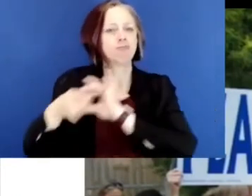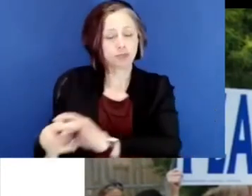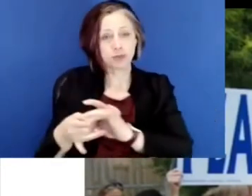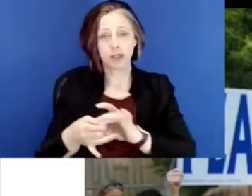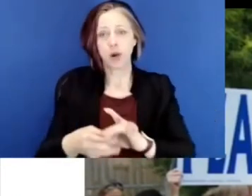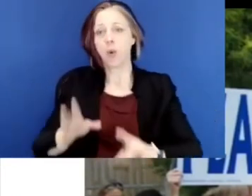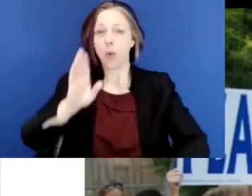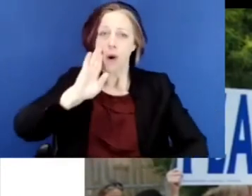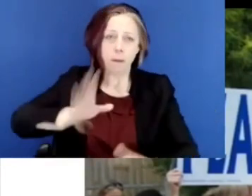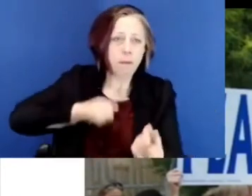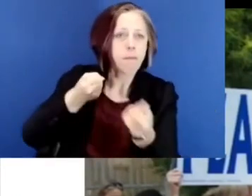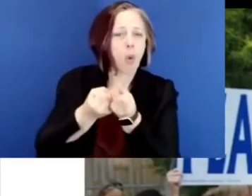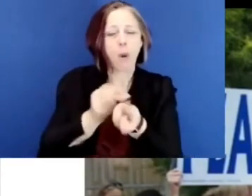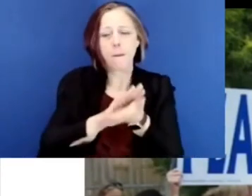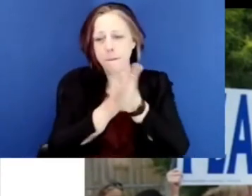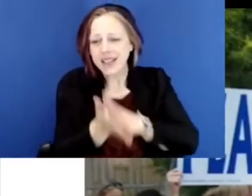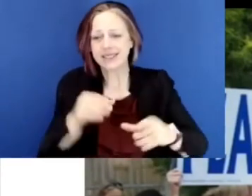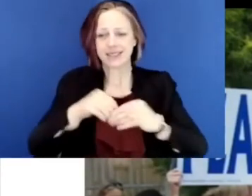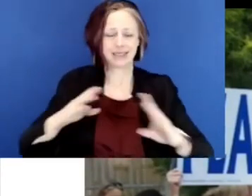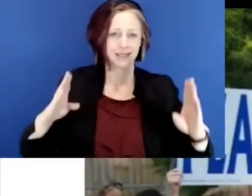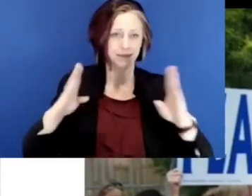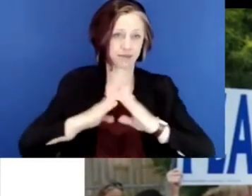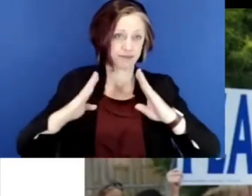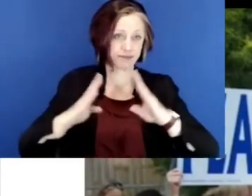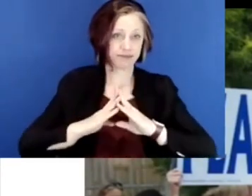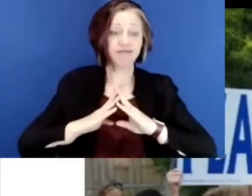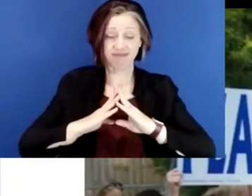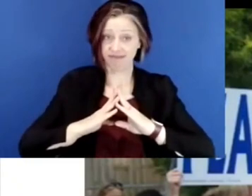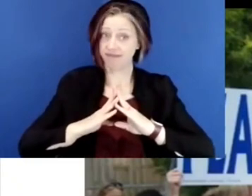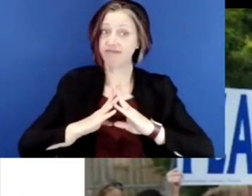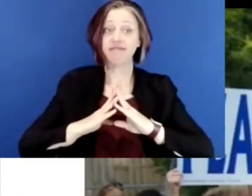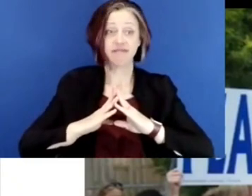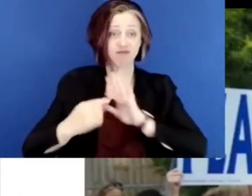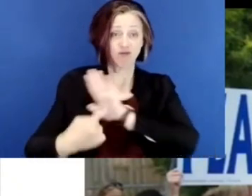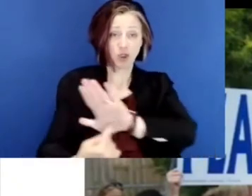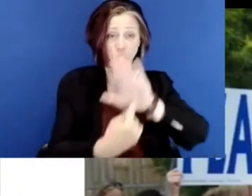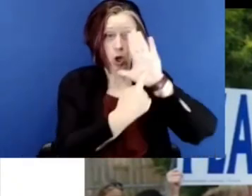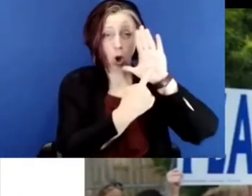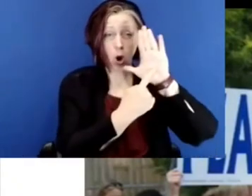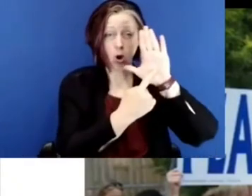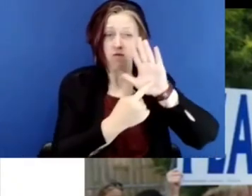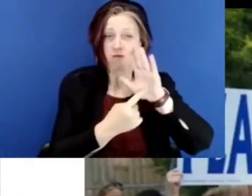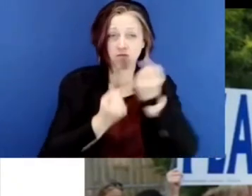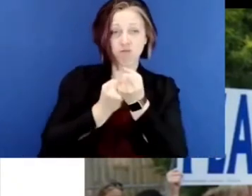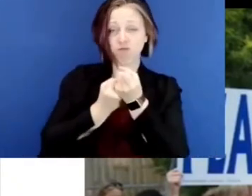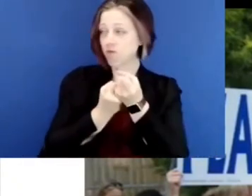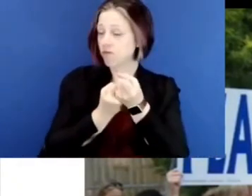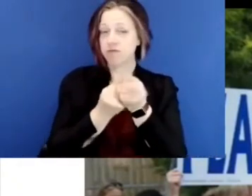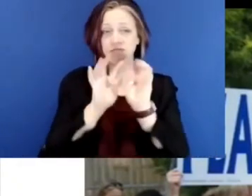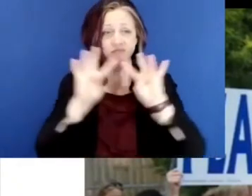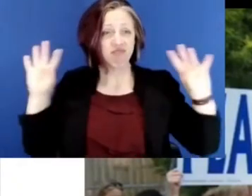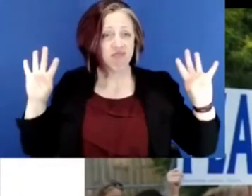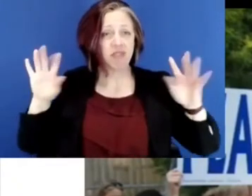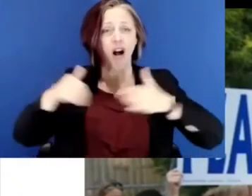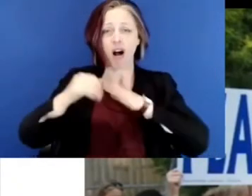uh, peace across the North side. Whenever, uh, every year we would have like a thousand people come and just lock hands